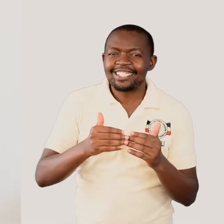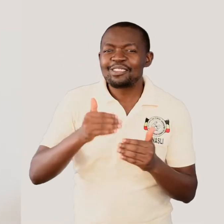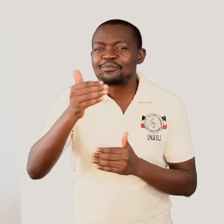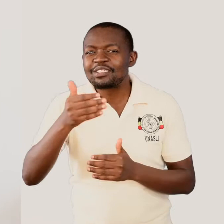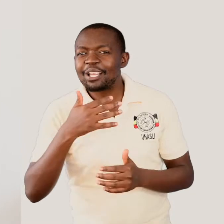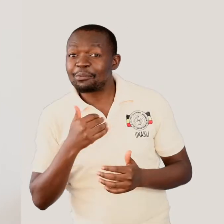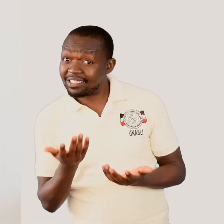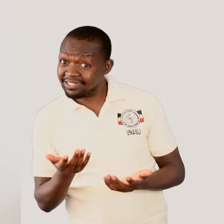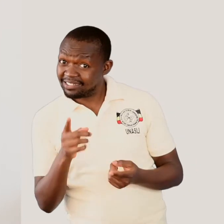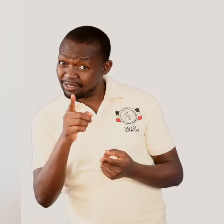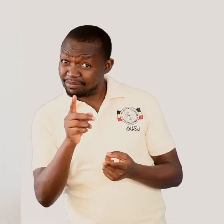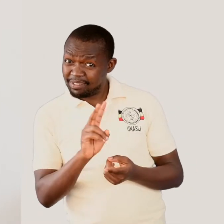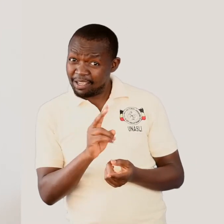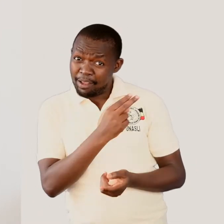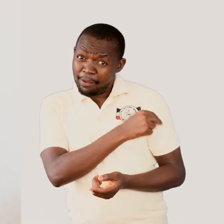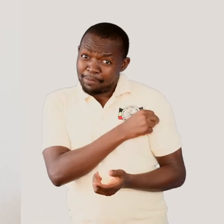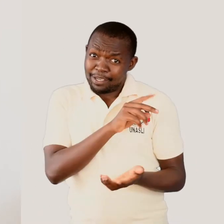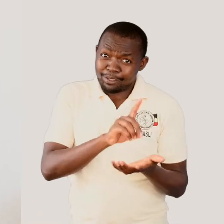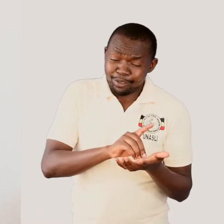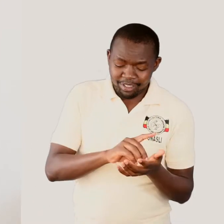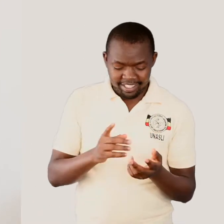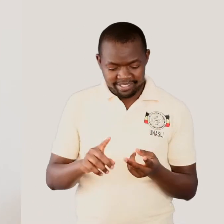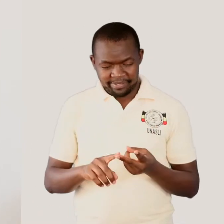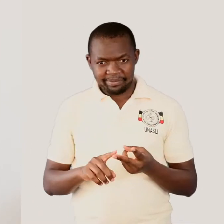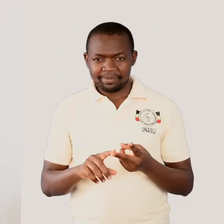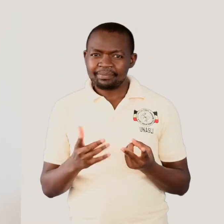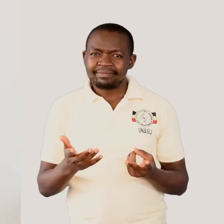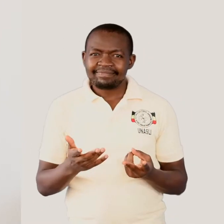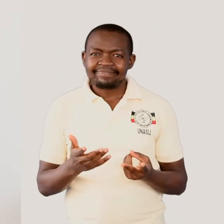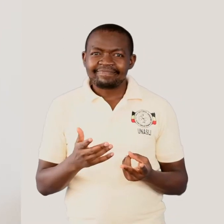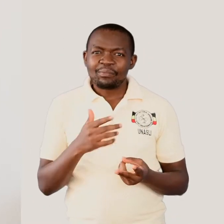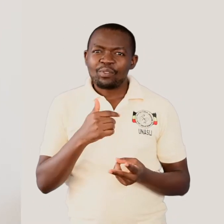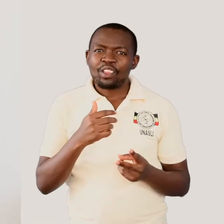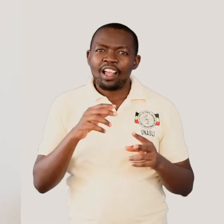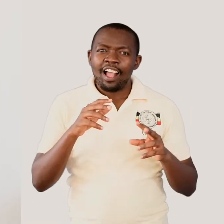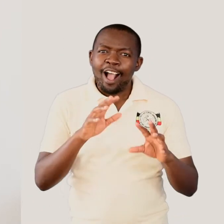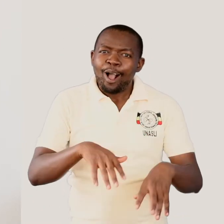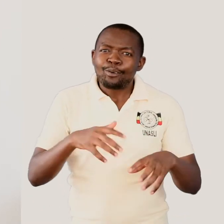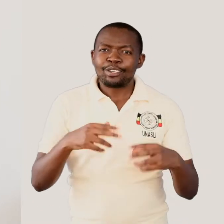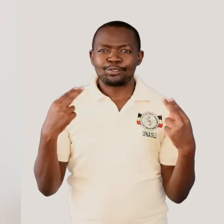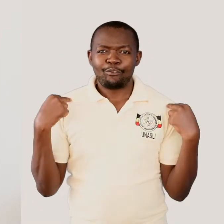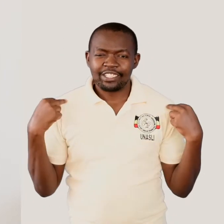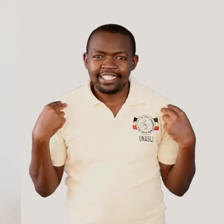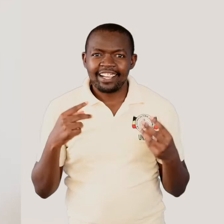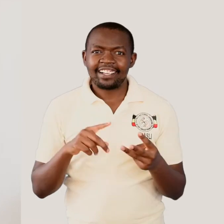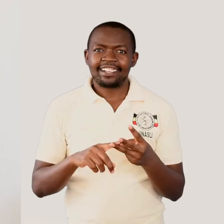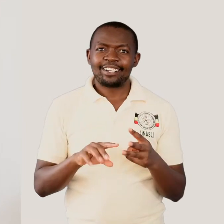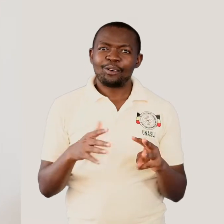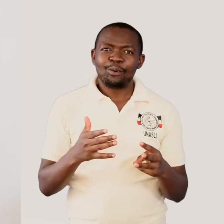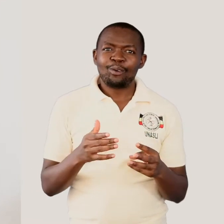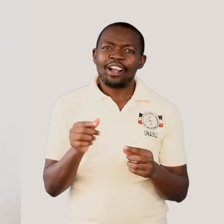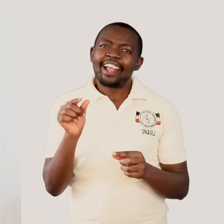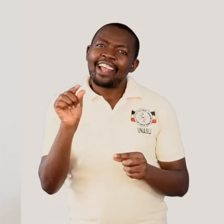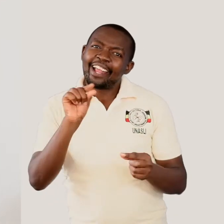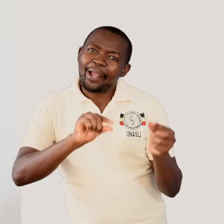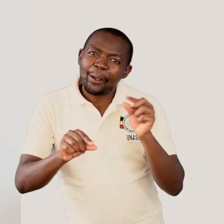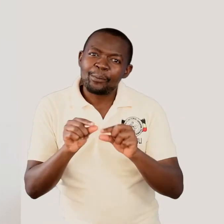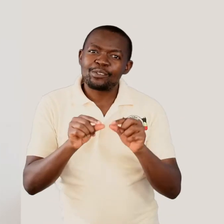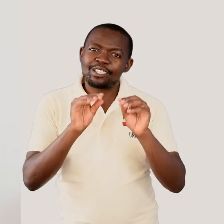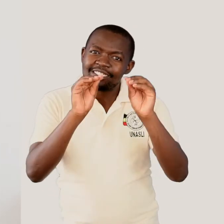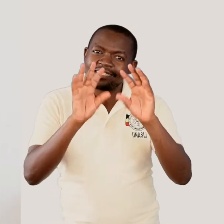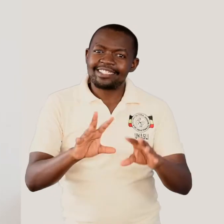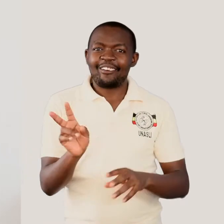Do we want to become a medical doctor, a nurse, agriculture officer, what about a chemistry teacher like myself?